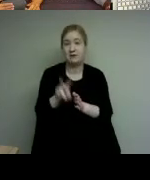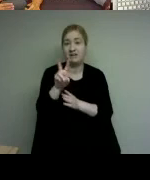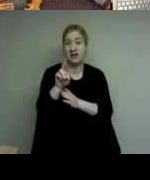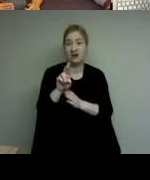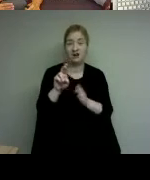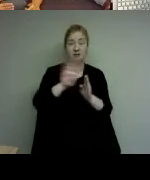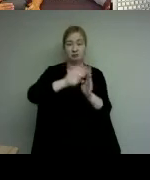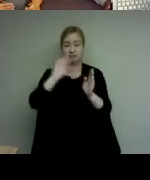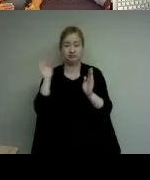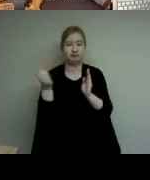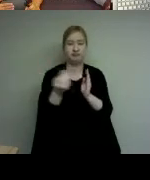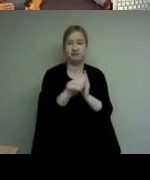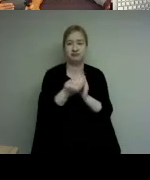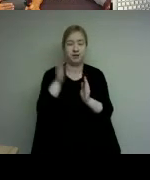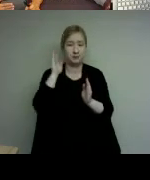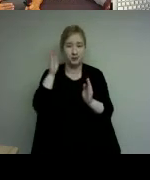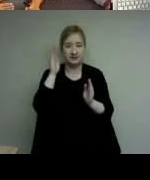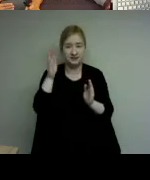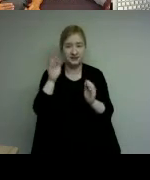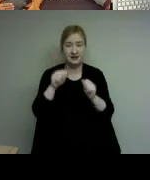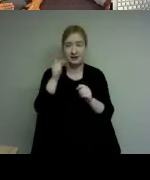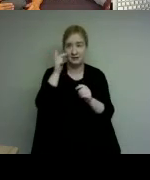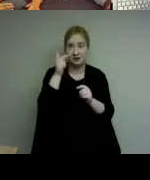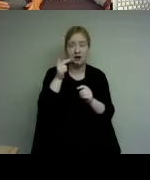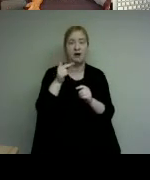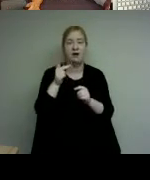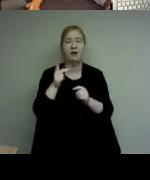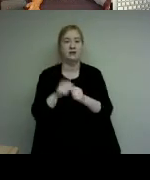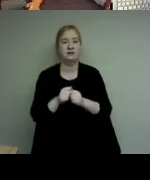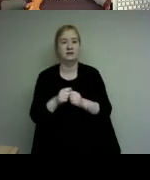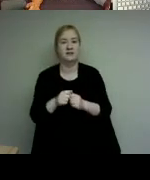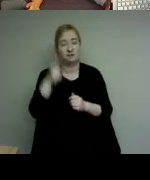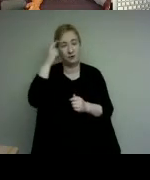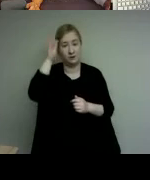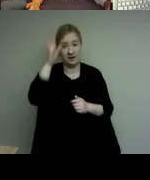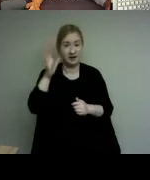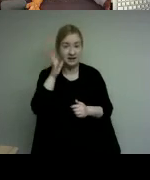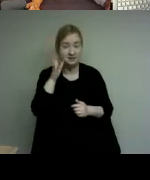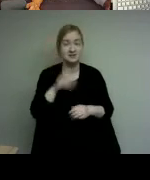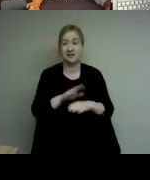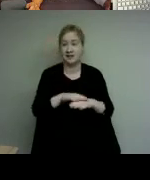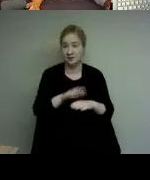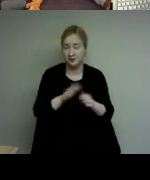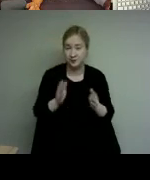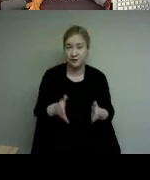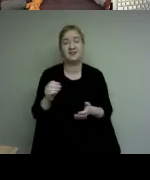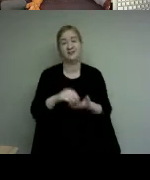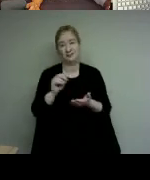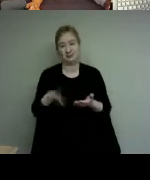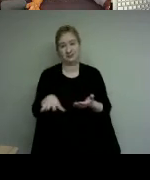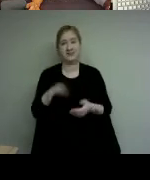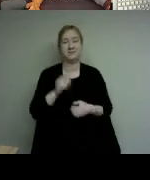reality trades presentations to students teachers parents and counselors this allows students to virtually